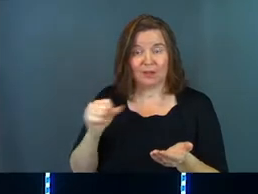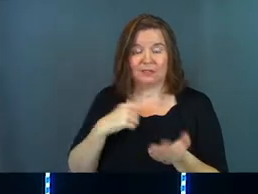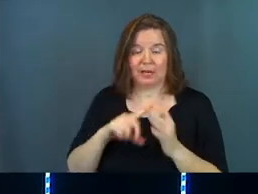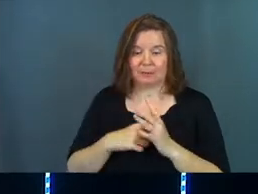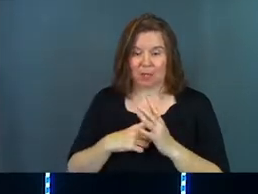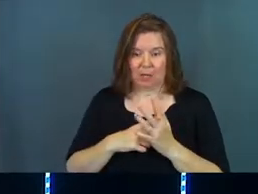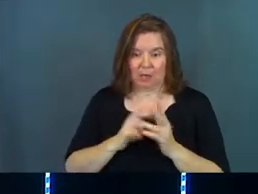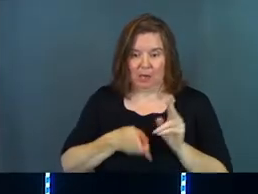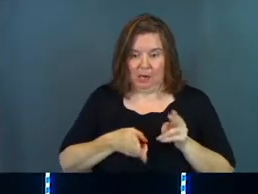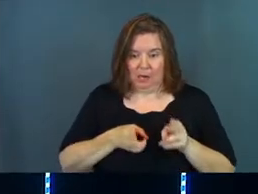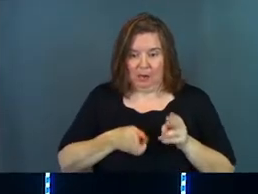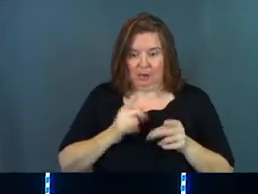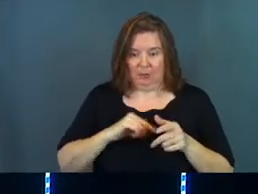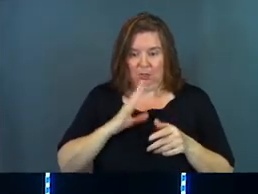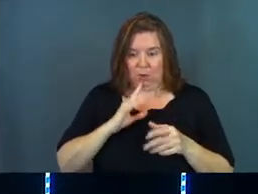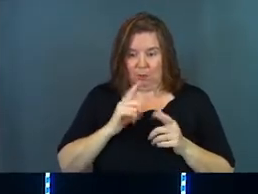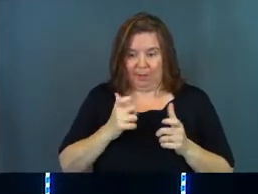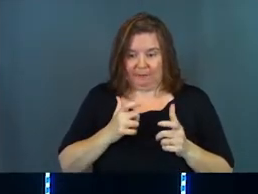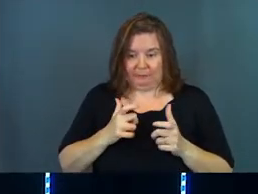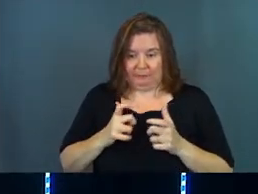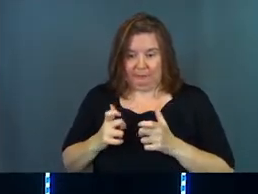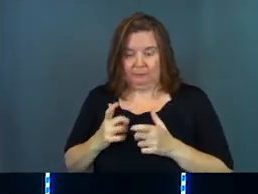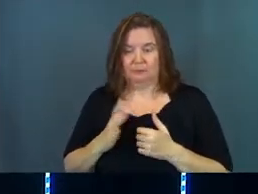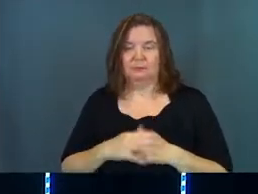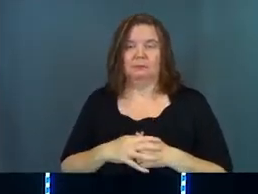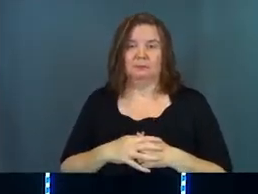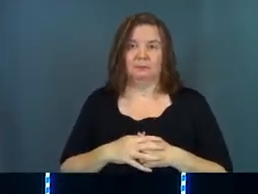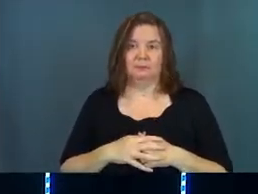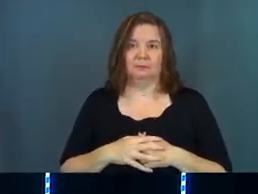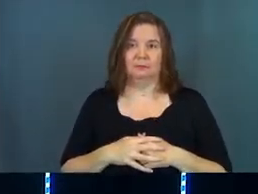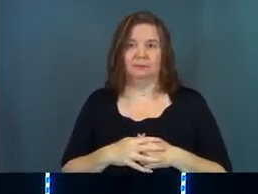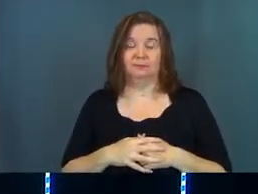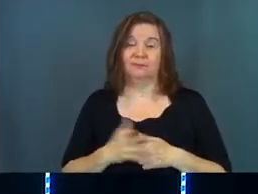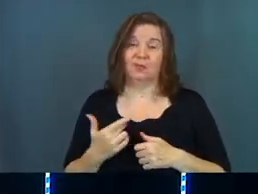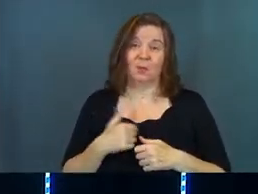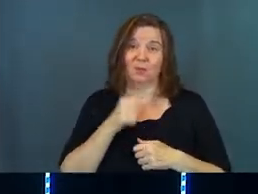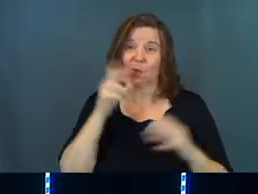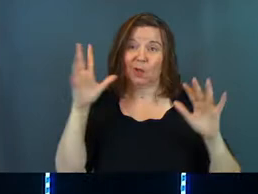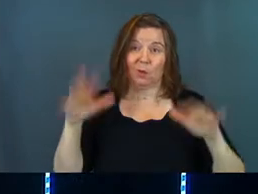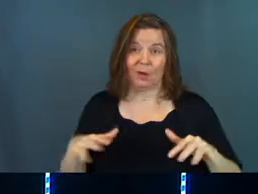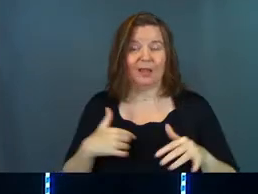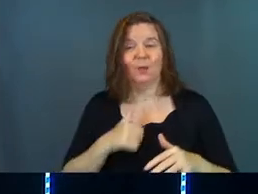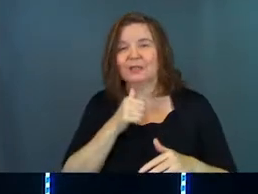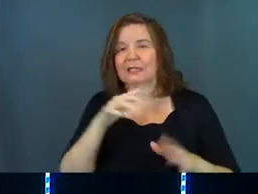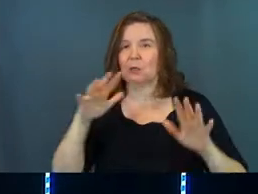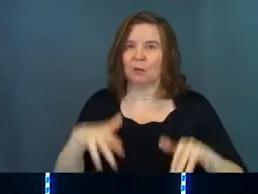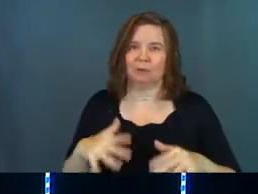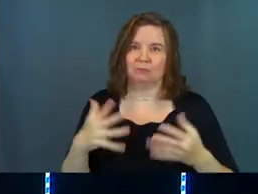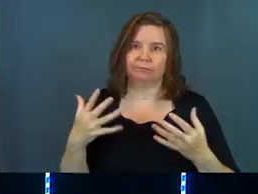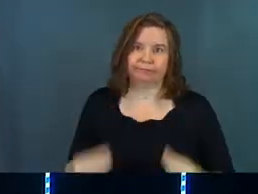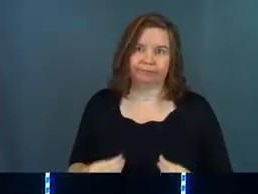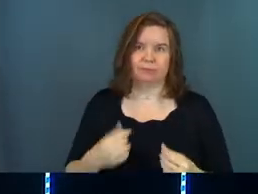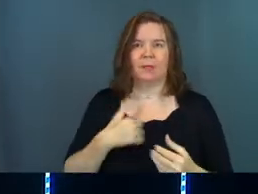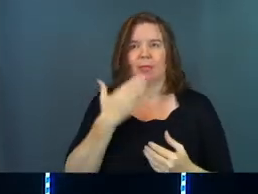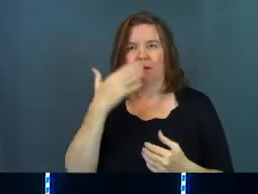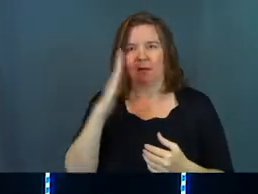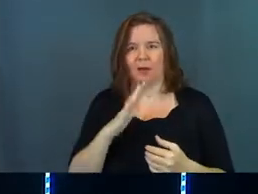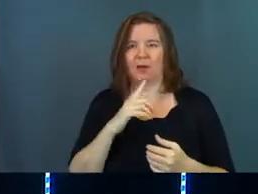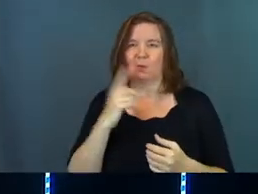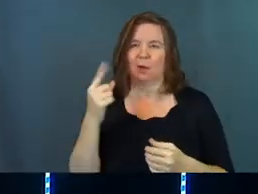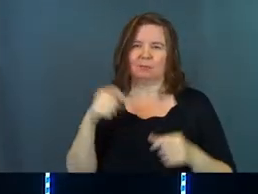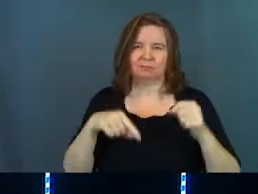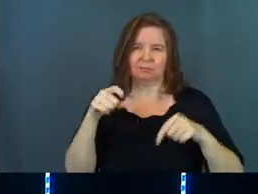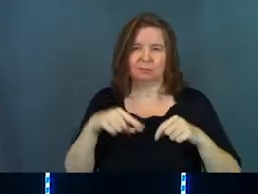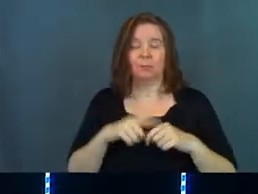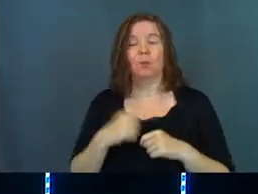And I'm starting to rush things and starting to talk really, really fast. So we don't get rained on. We didn't get rained on, thank God. That was